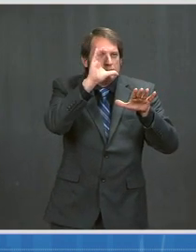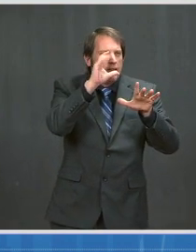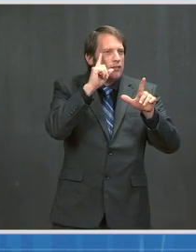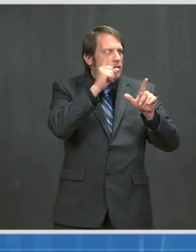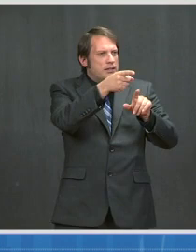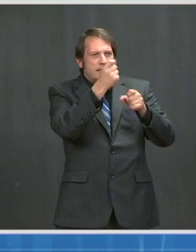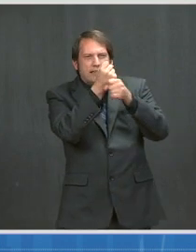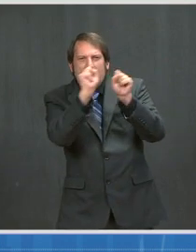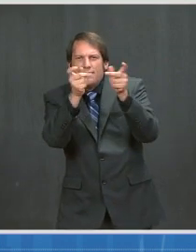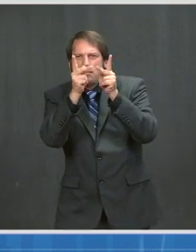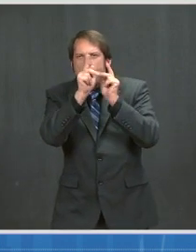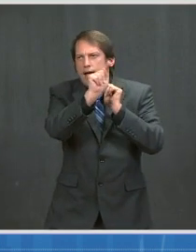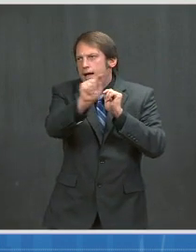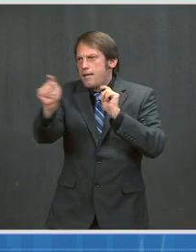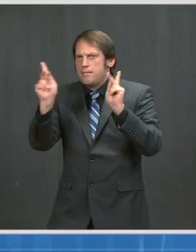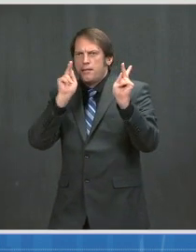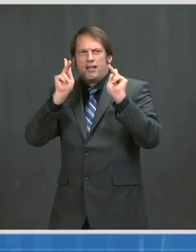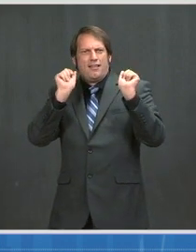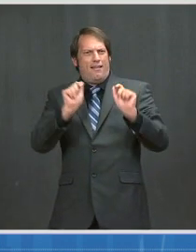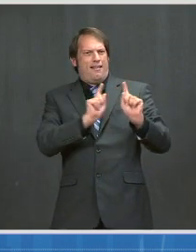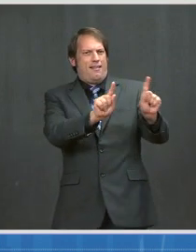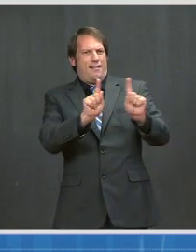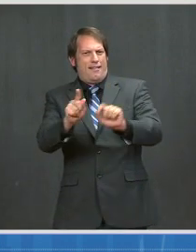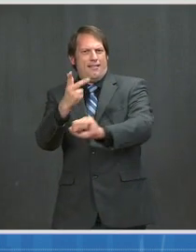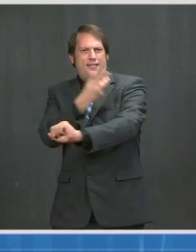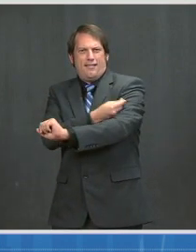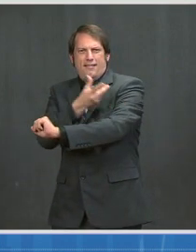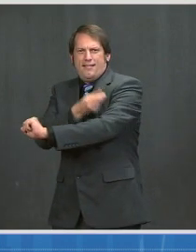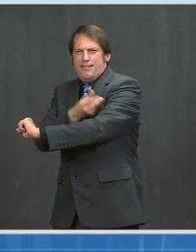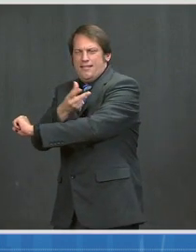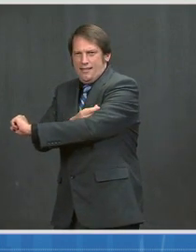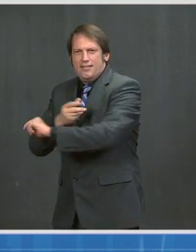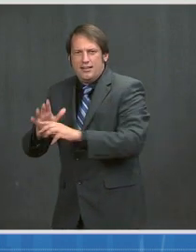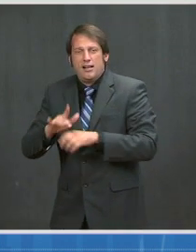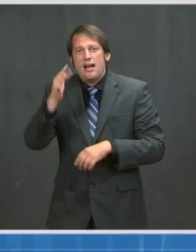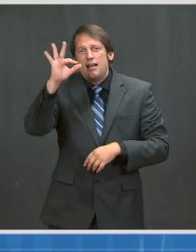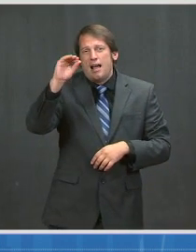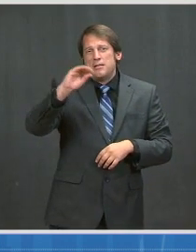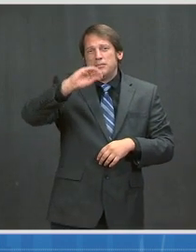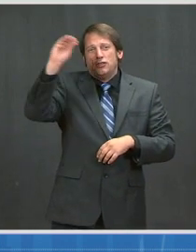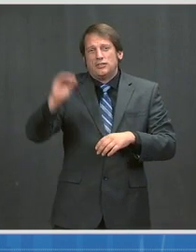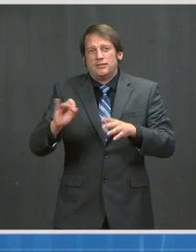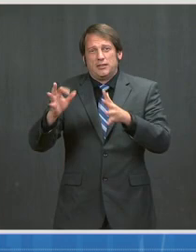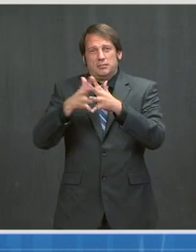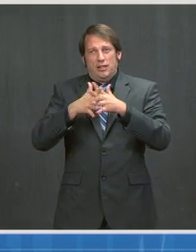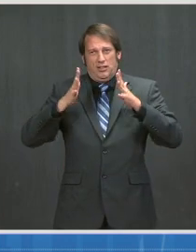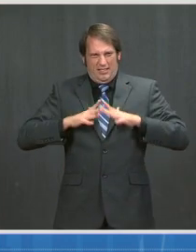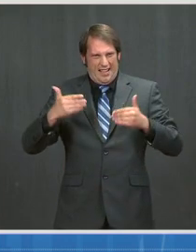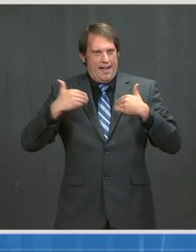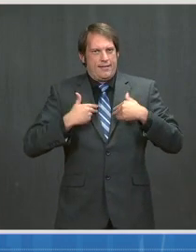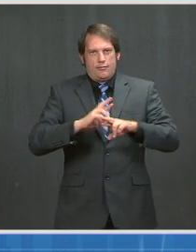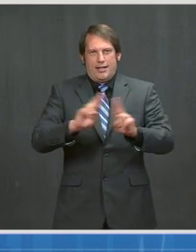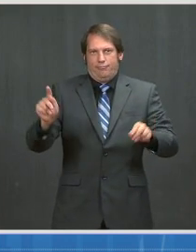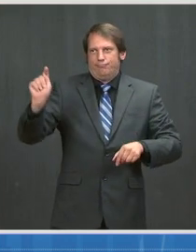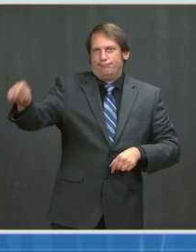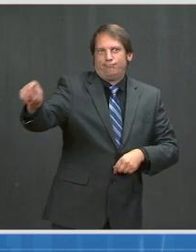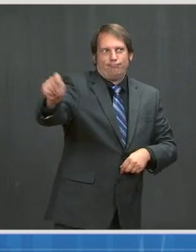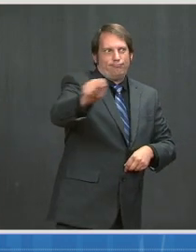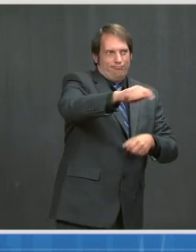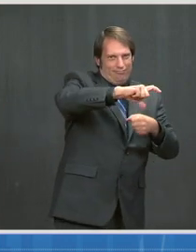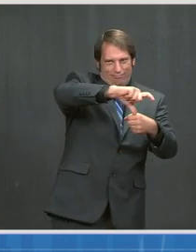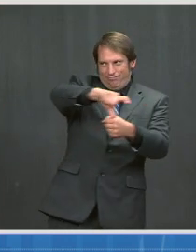and to ensure that at least 90 percent of Americans have a vaccination site within five miles of where they live by